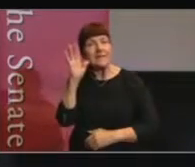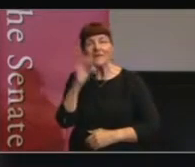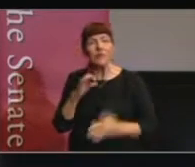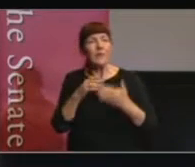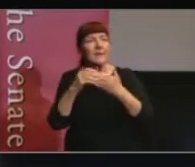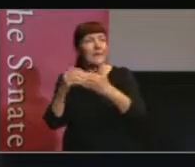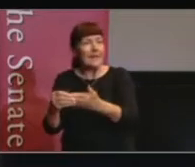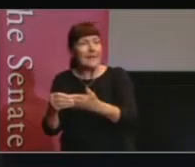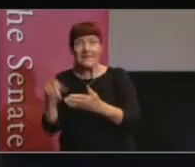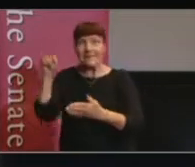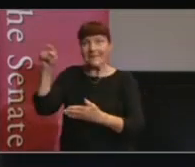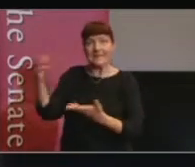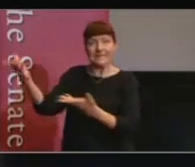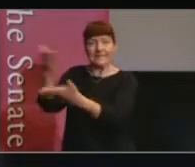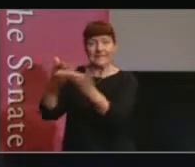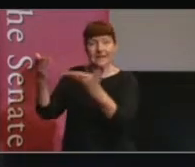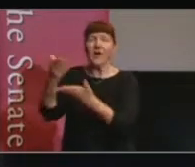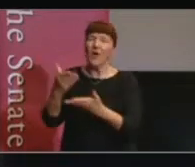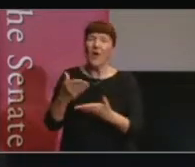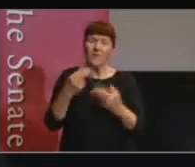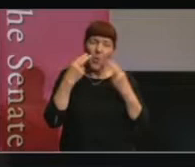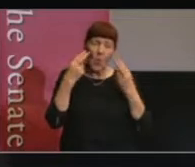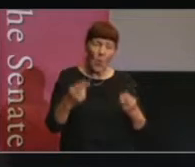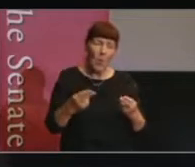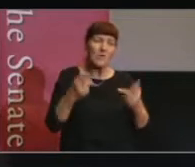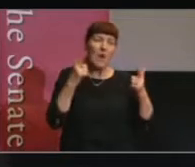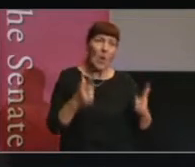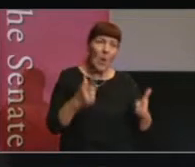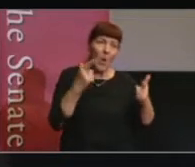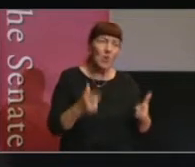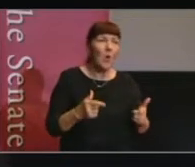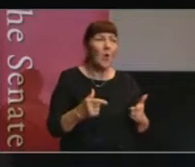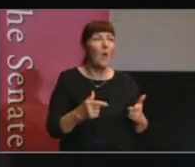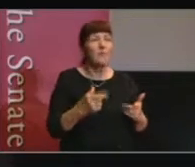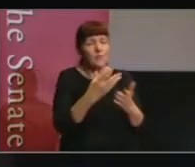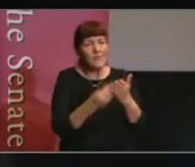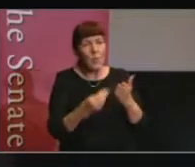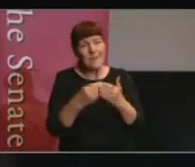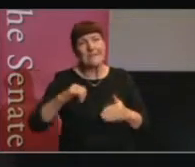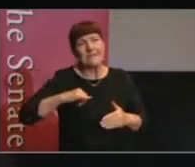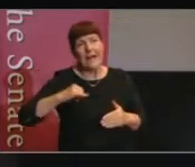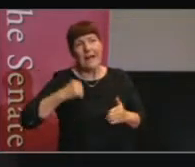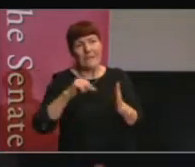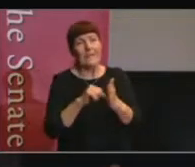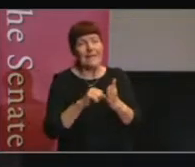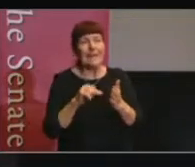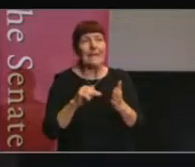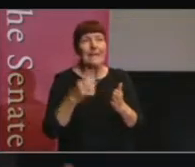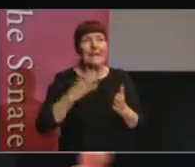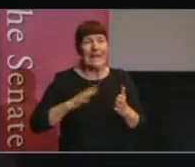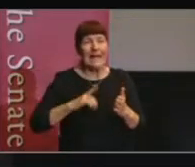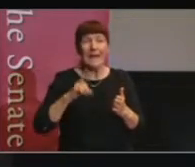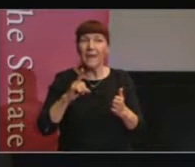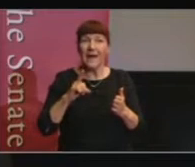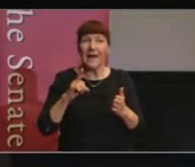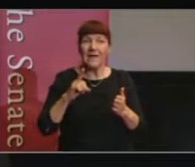Obviously this is resource intensive, but perhaps not much more resource intensive than having to wave